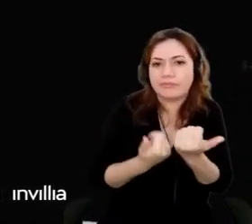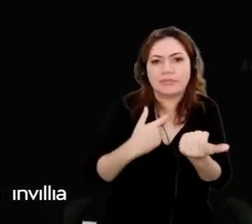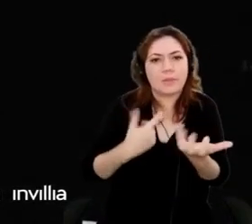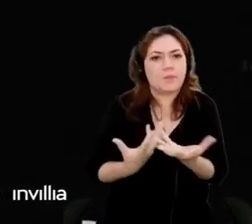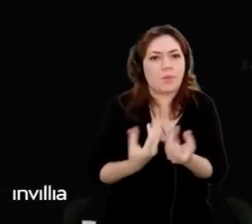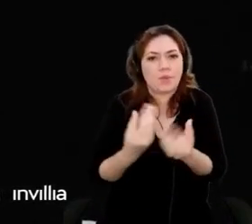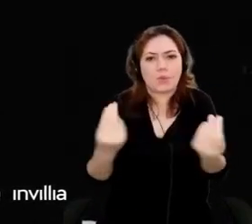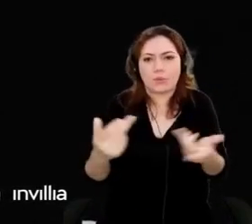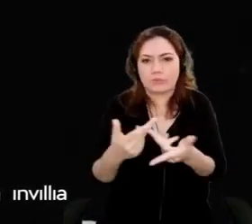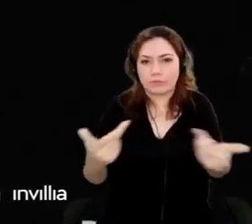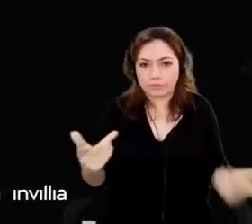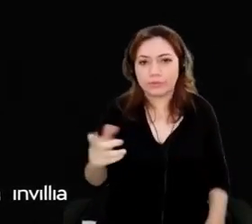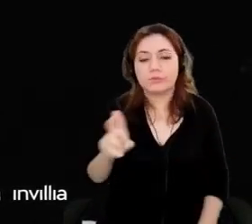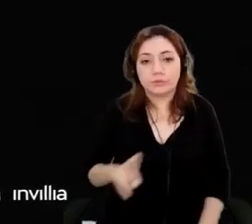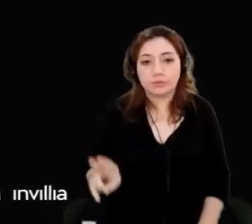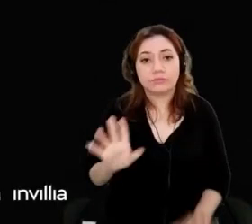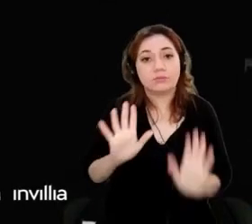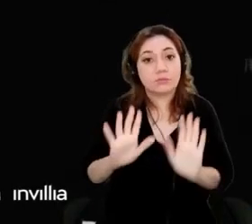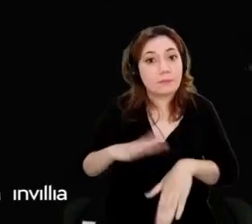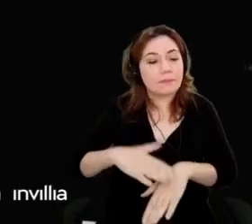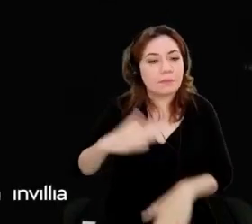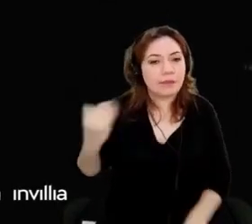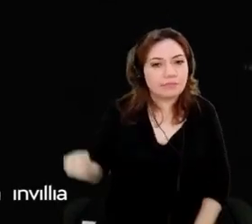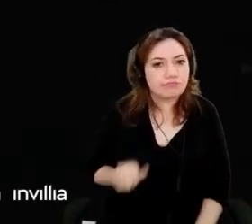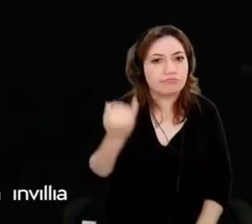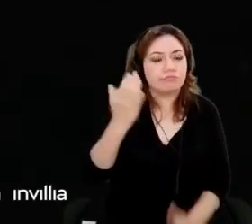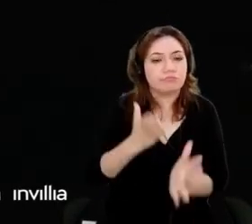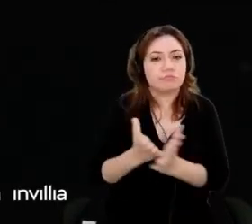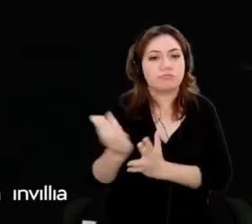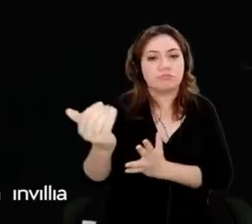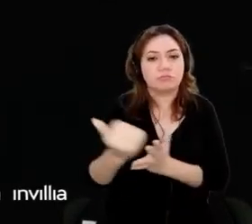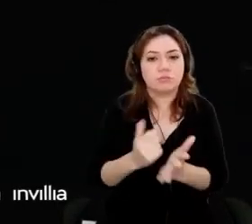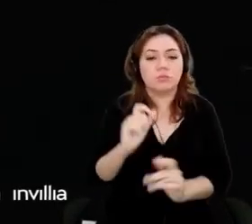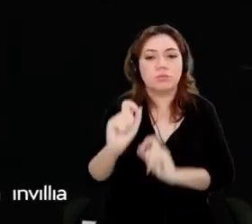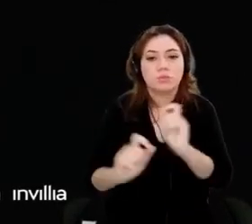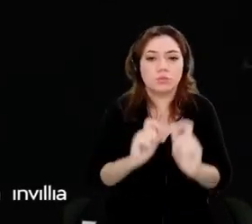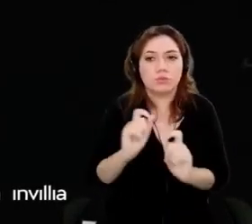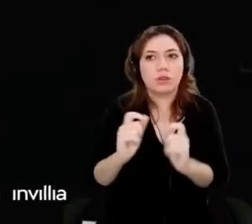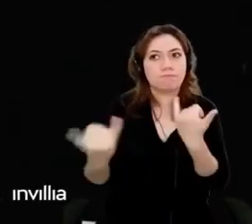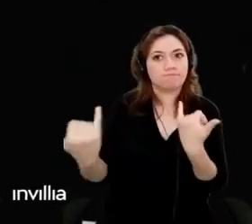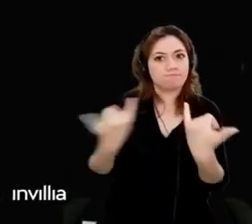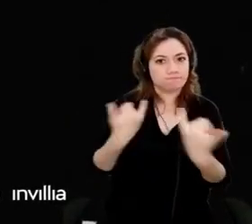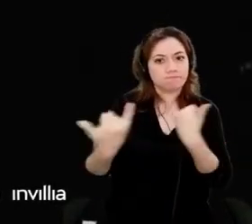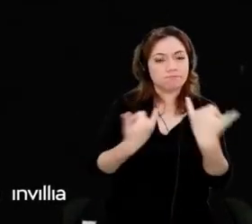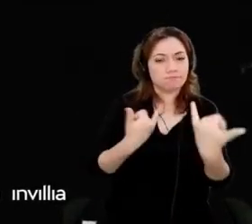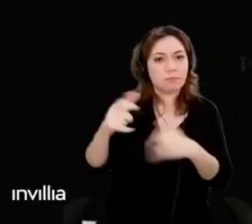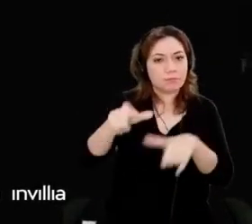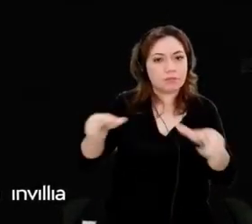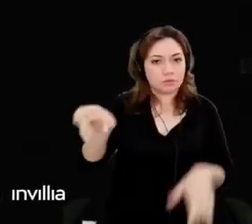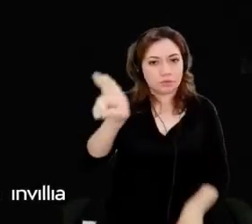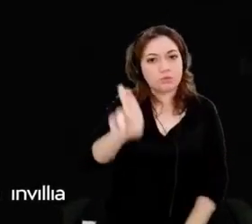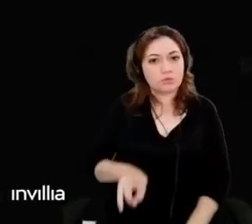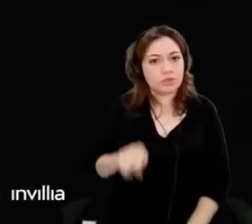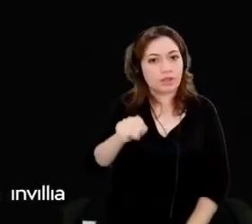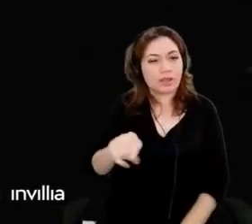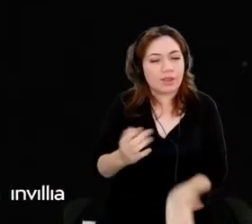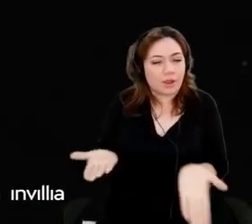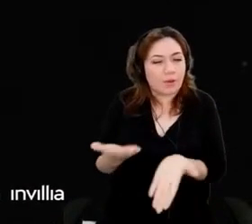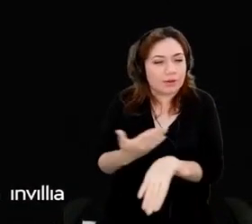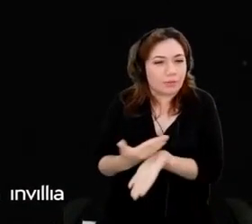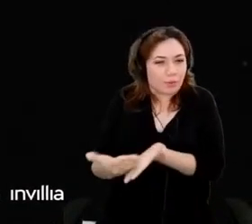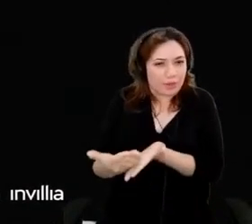most relevant feedback we've been getting from the users in this initial phase is the profound